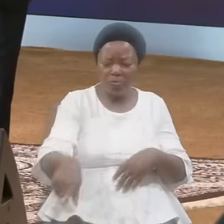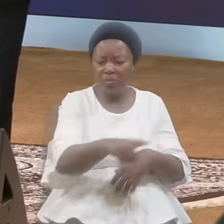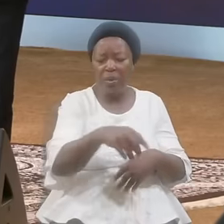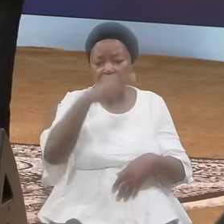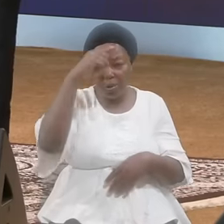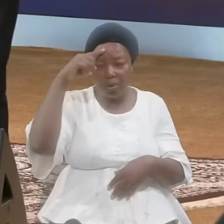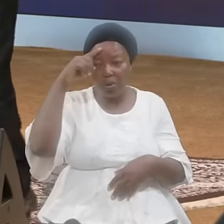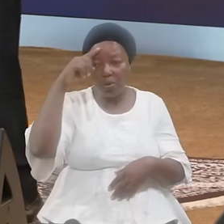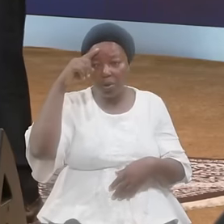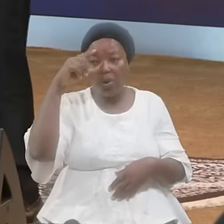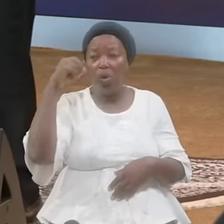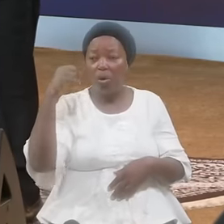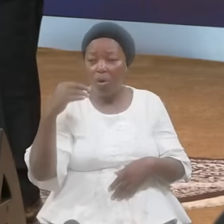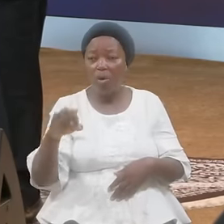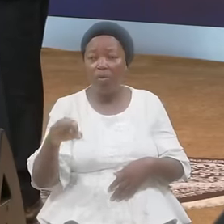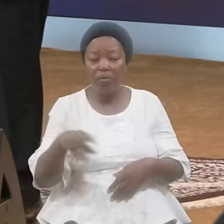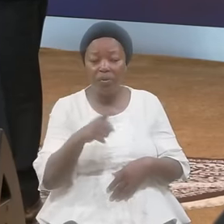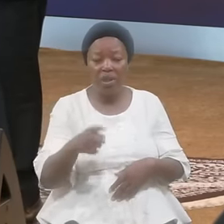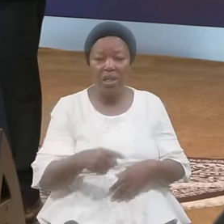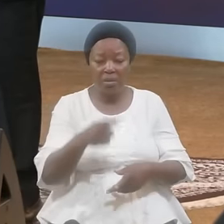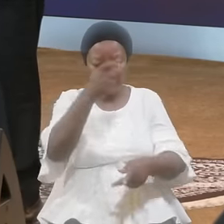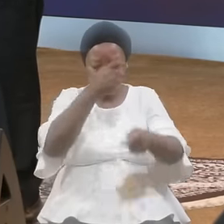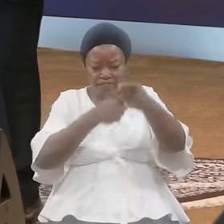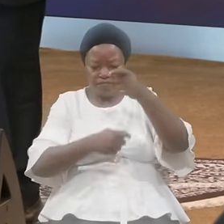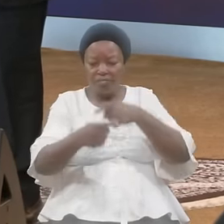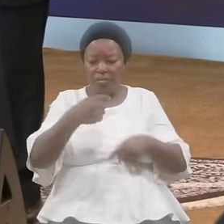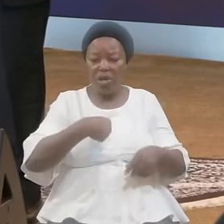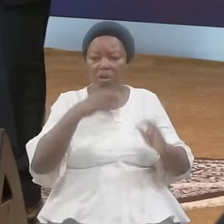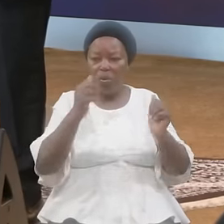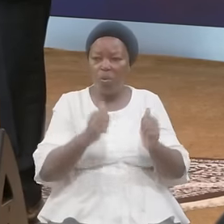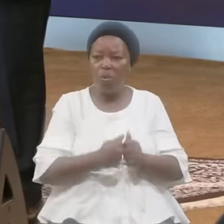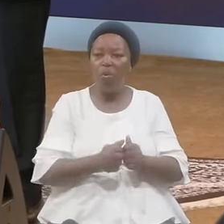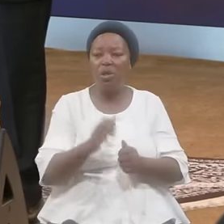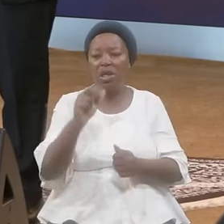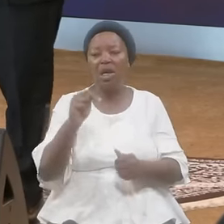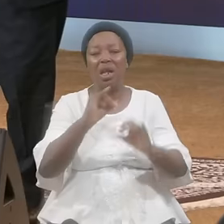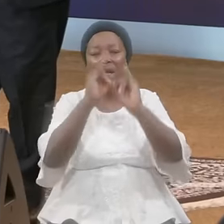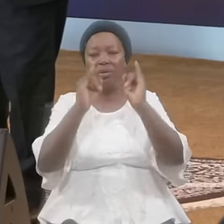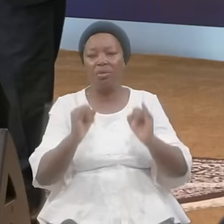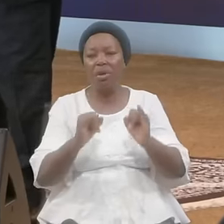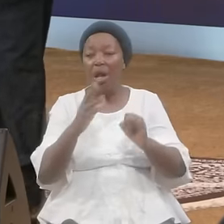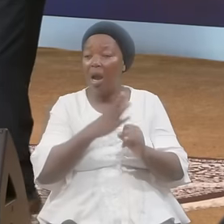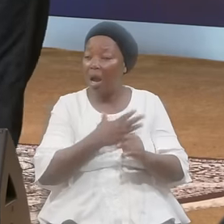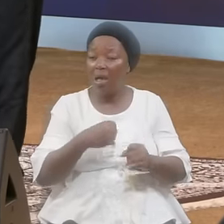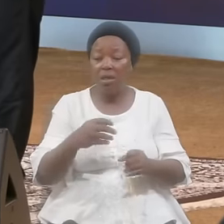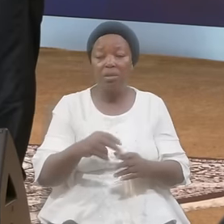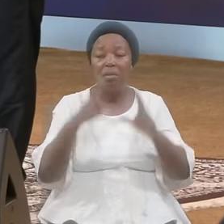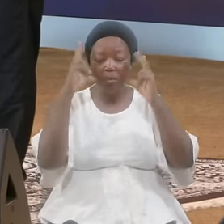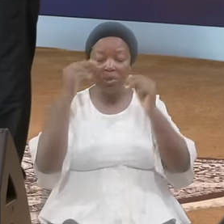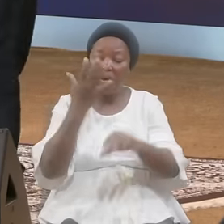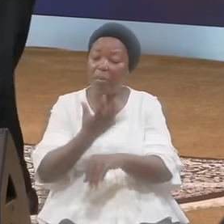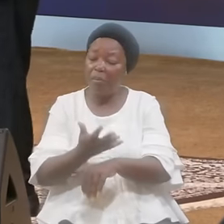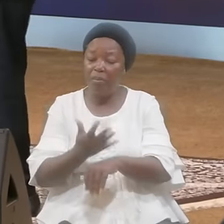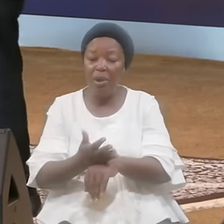Of Their Replacing Me With An Idol And Moses Pleaded For